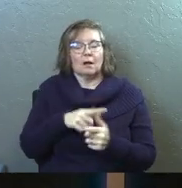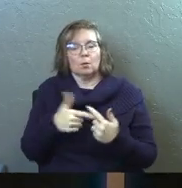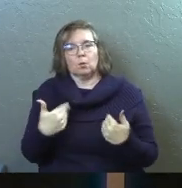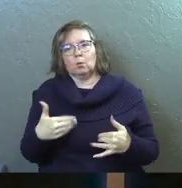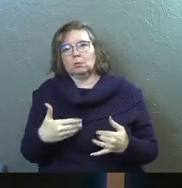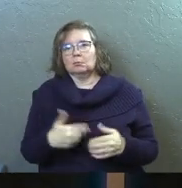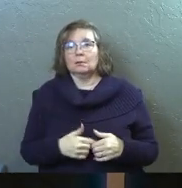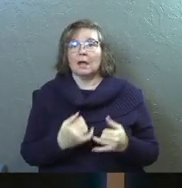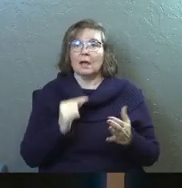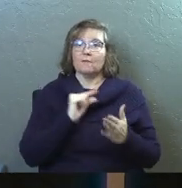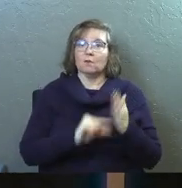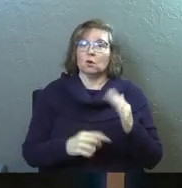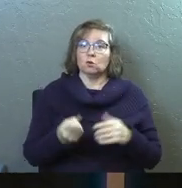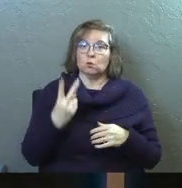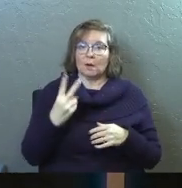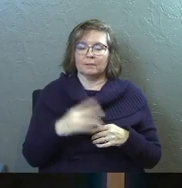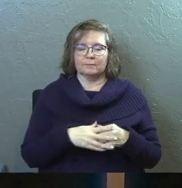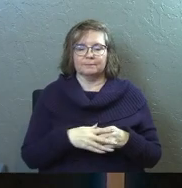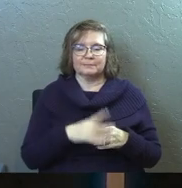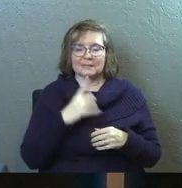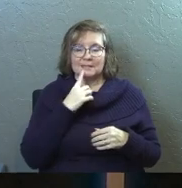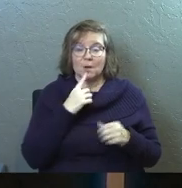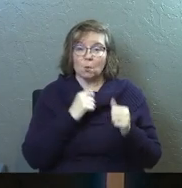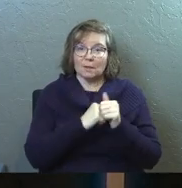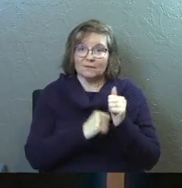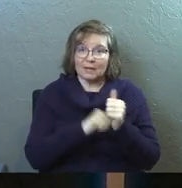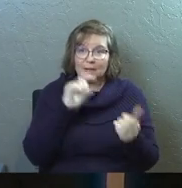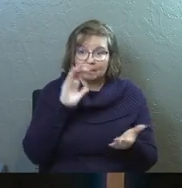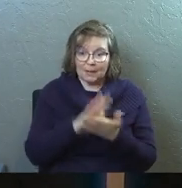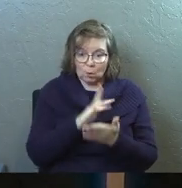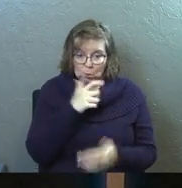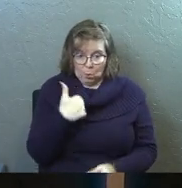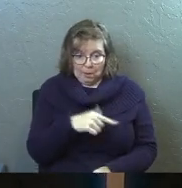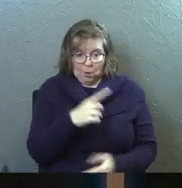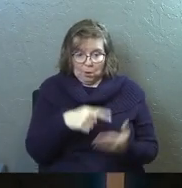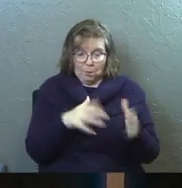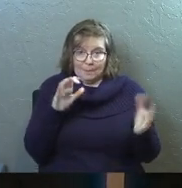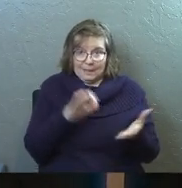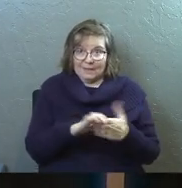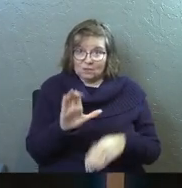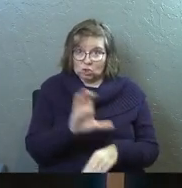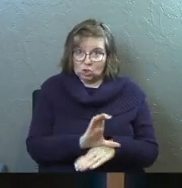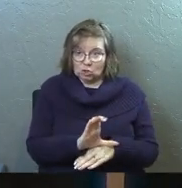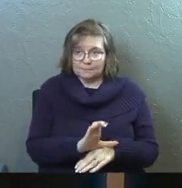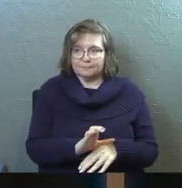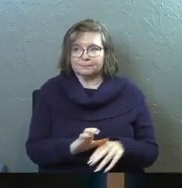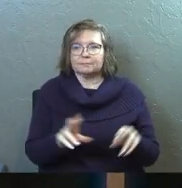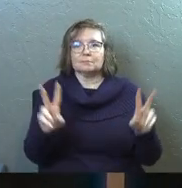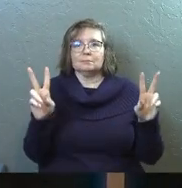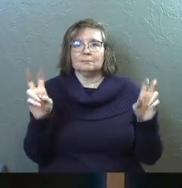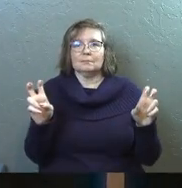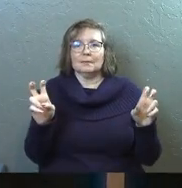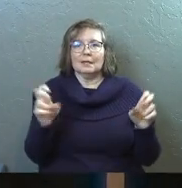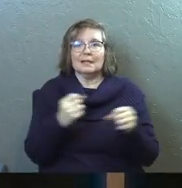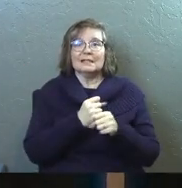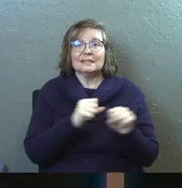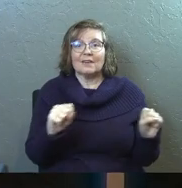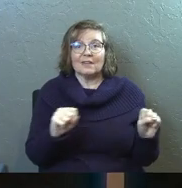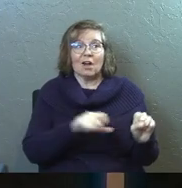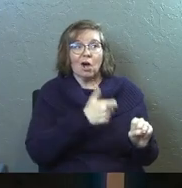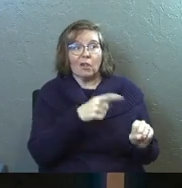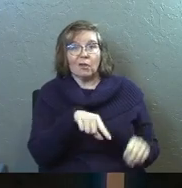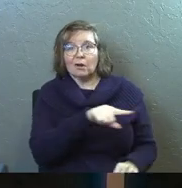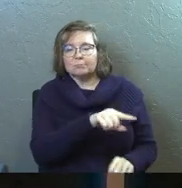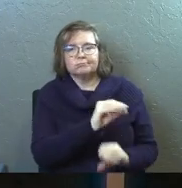such a great line in verse 12, and one of the foundational beliefs for who we are and what we believe as a church, there is salvation in no one else.